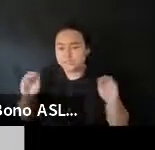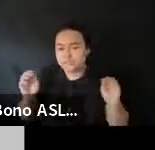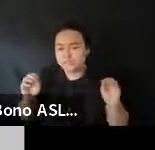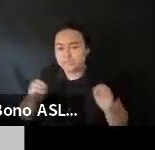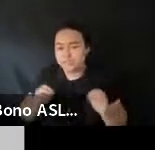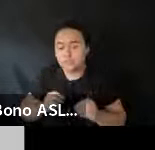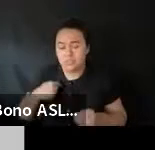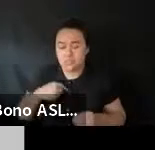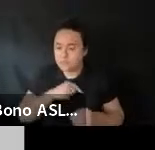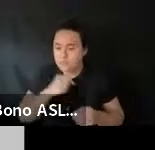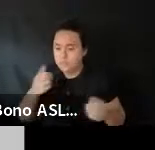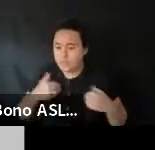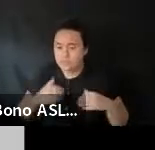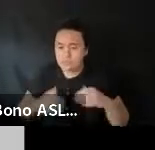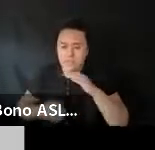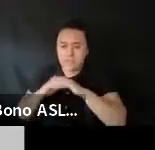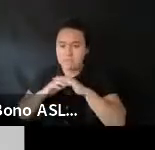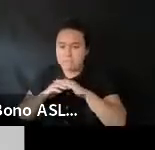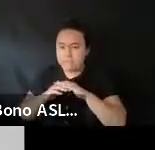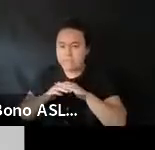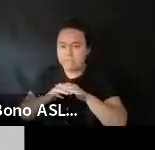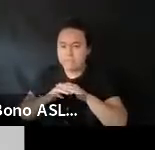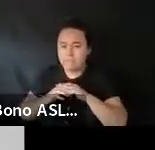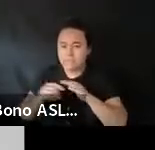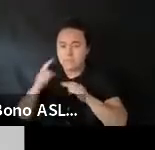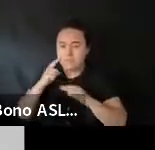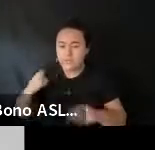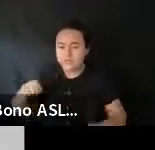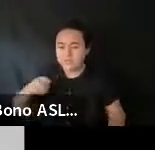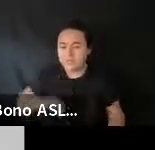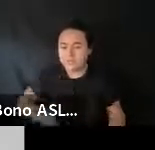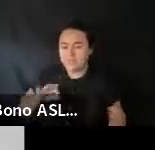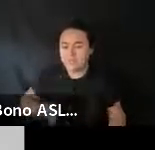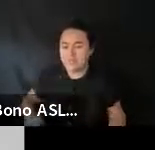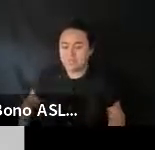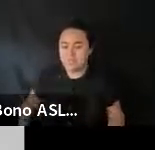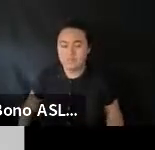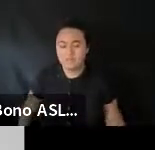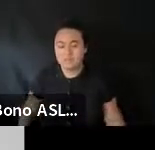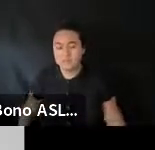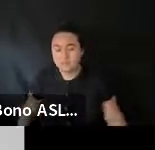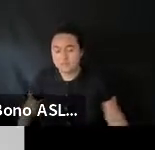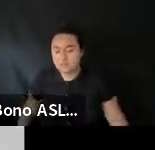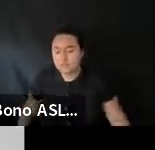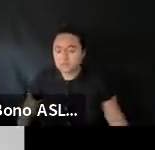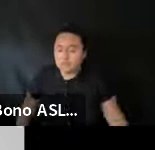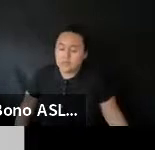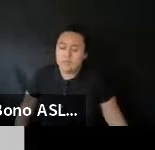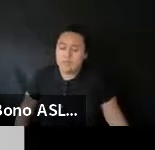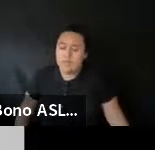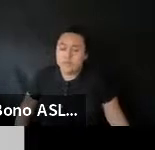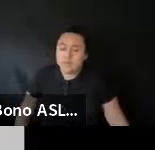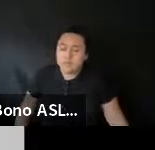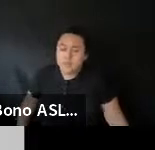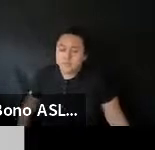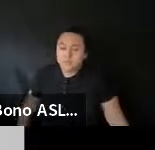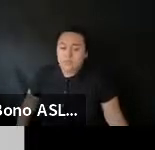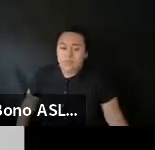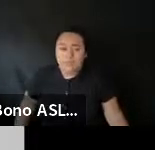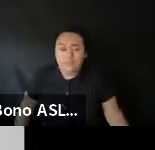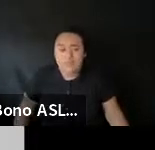And again. We don't have a cap. On our. On our incentives. So. Uh. terms of. know. Timing for your production.